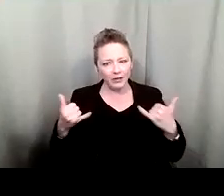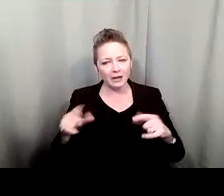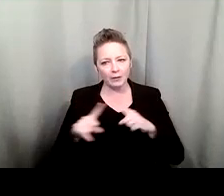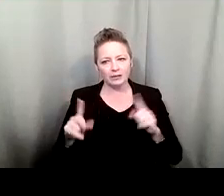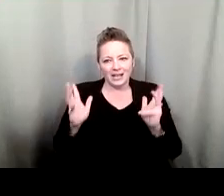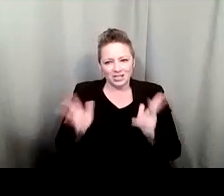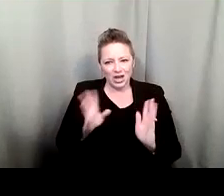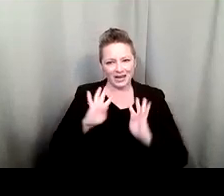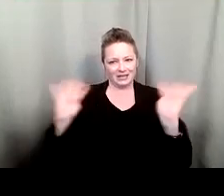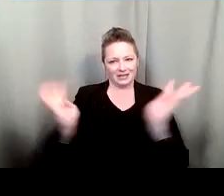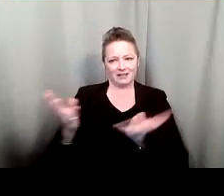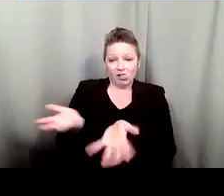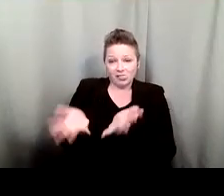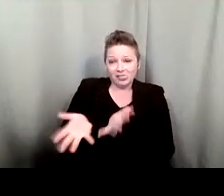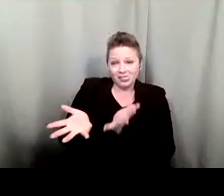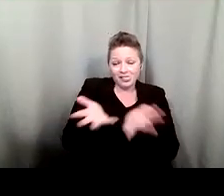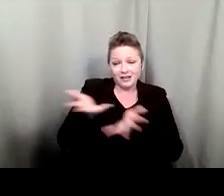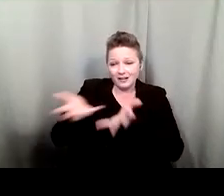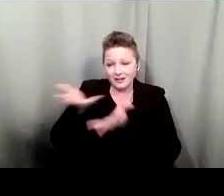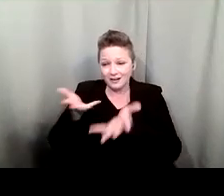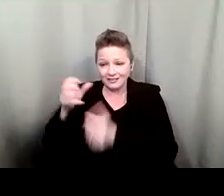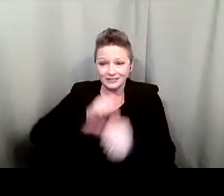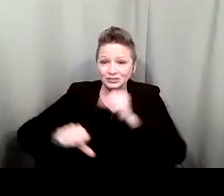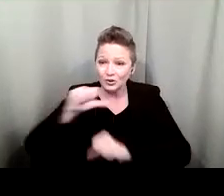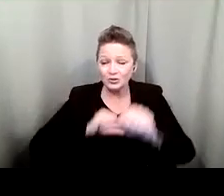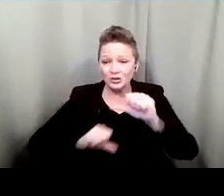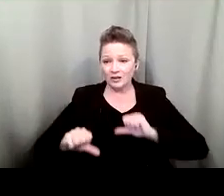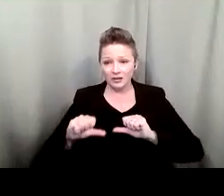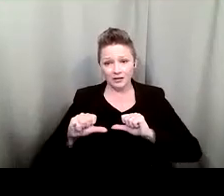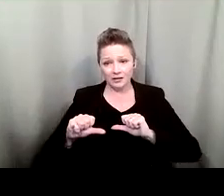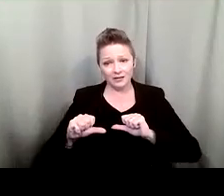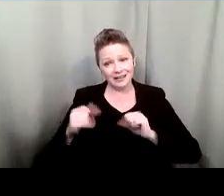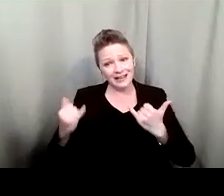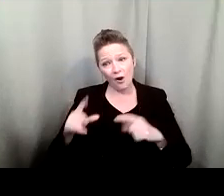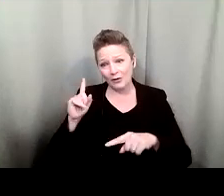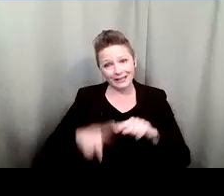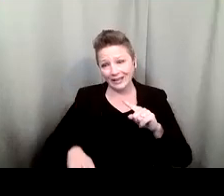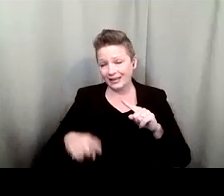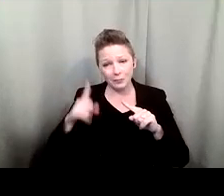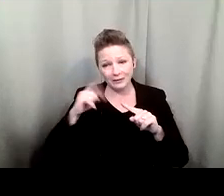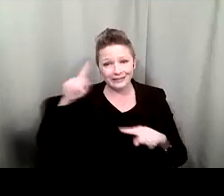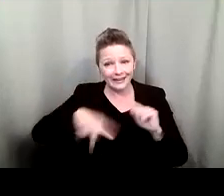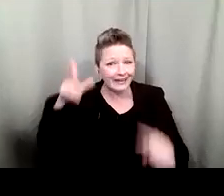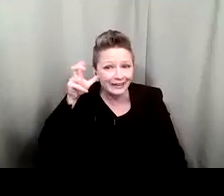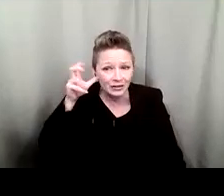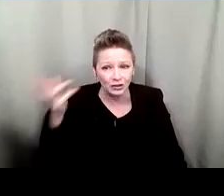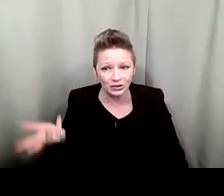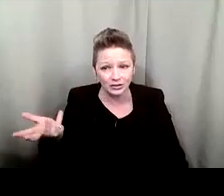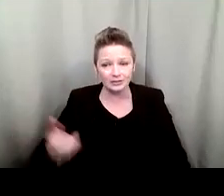sitting at the table and then talking afterwards he can no longer take part of them out so